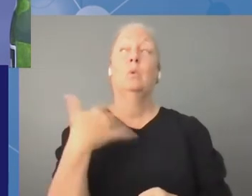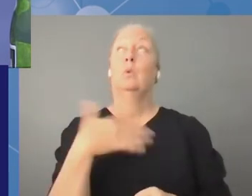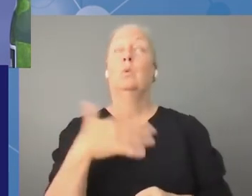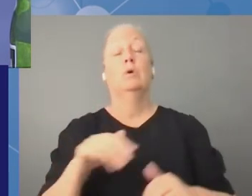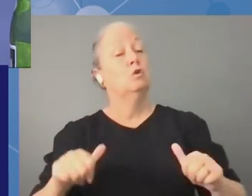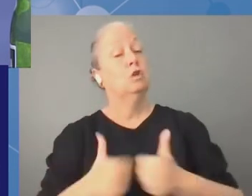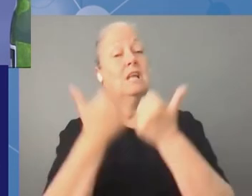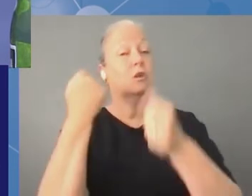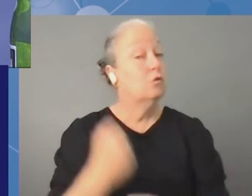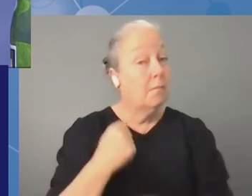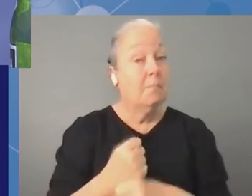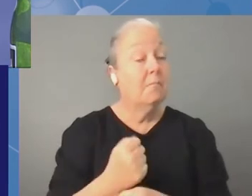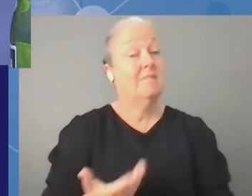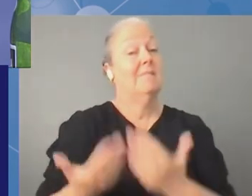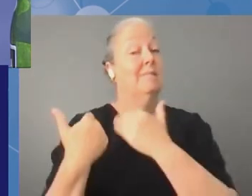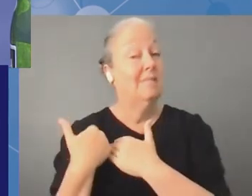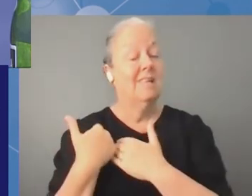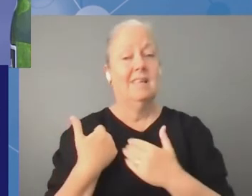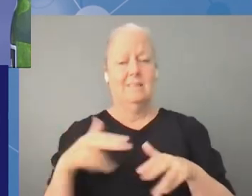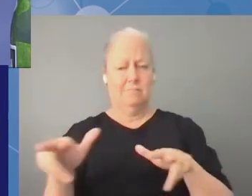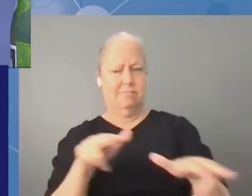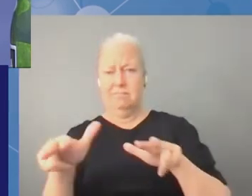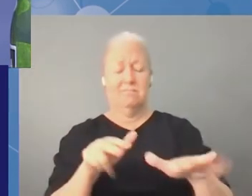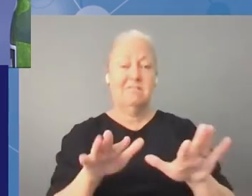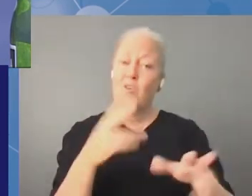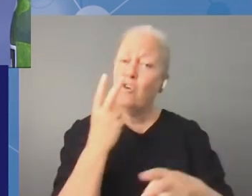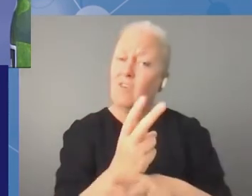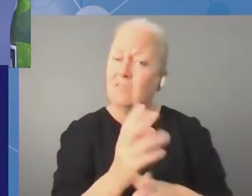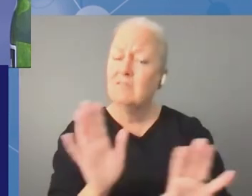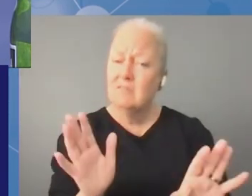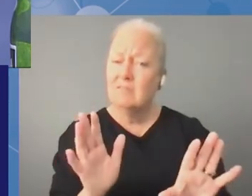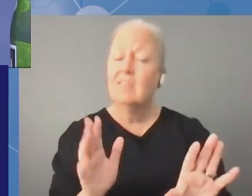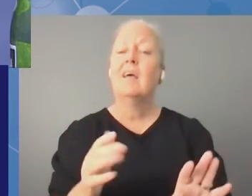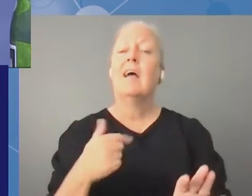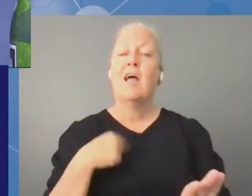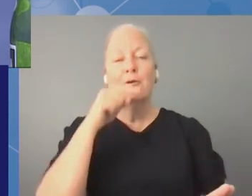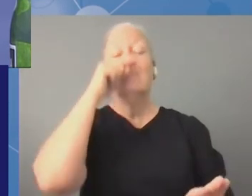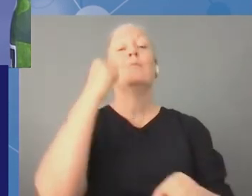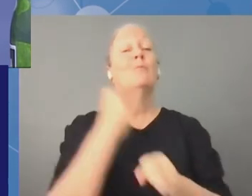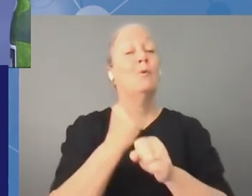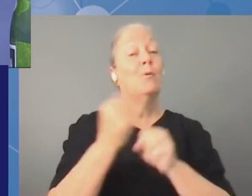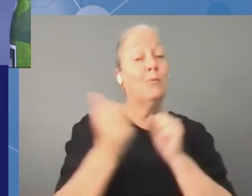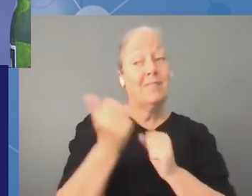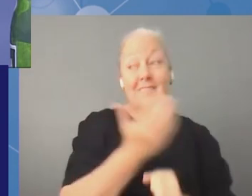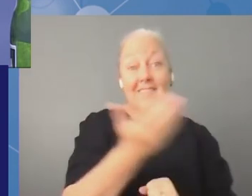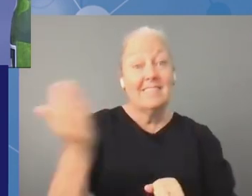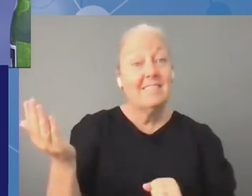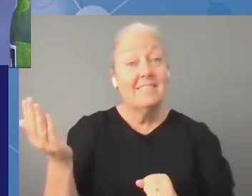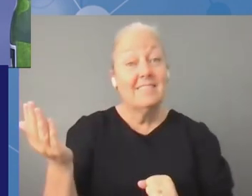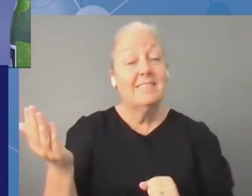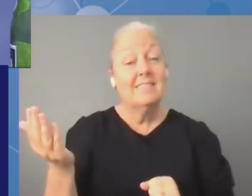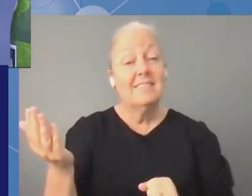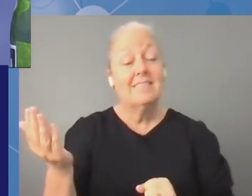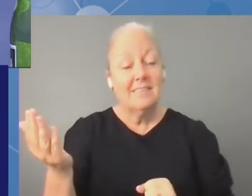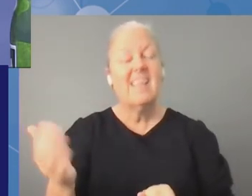hard under very difficult conditions so it's been a privilege for me to work with them and just i wish